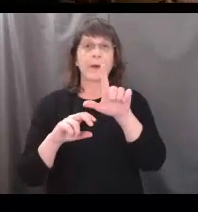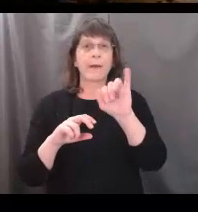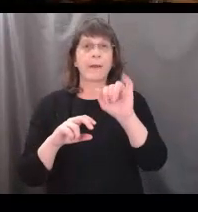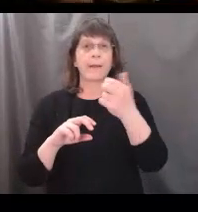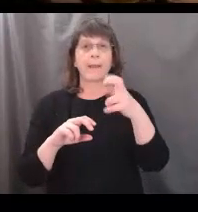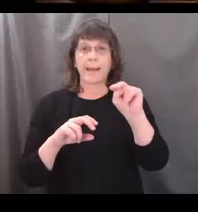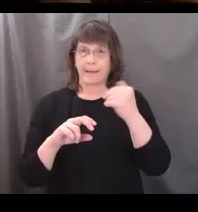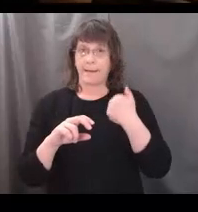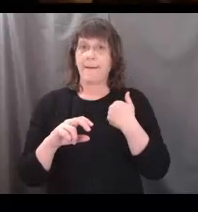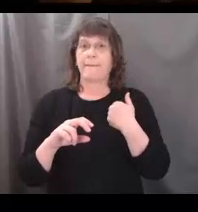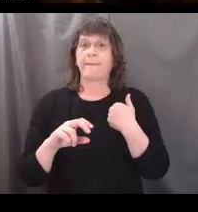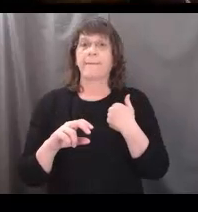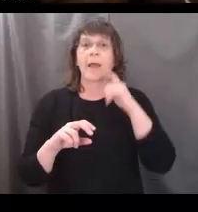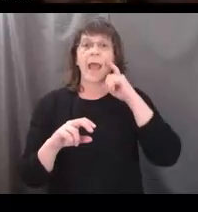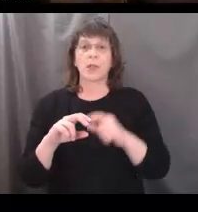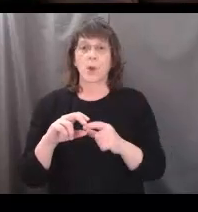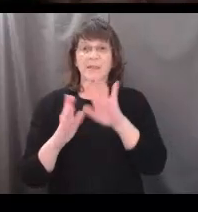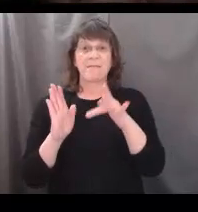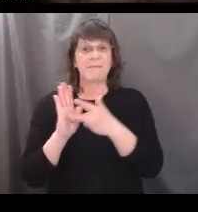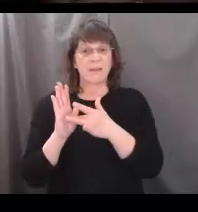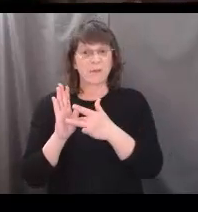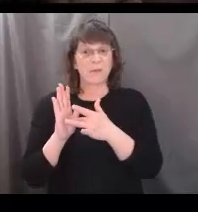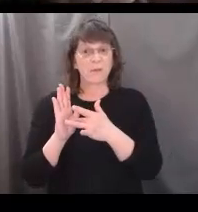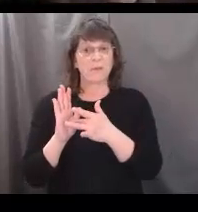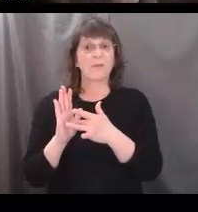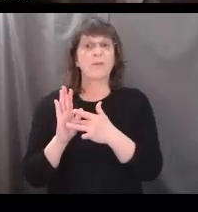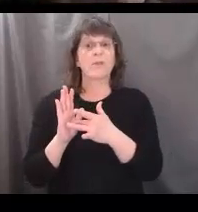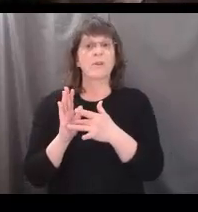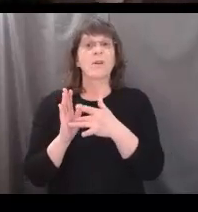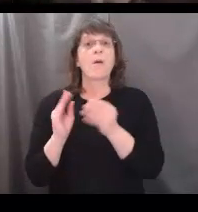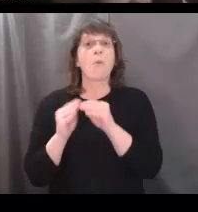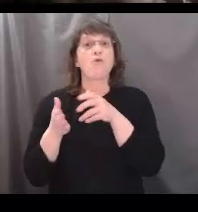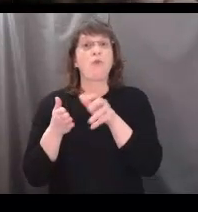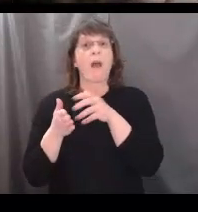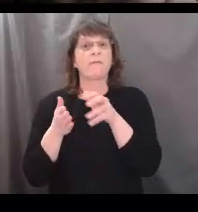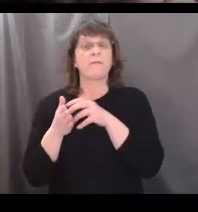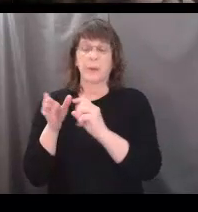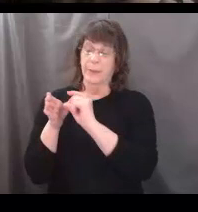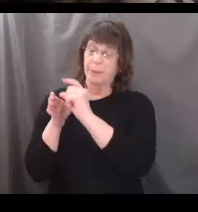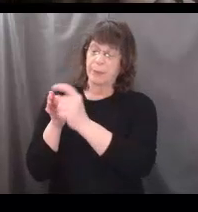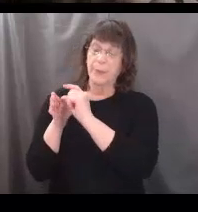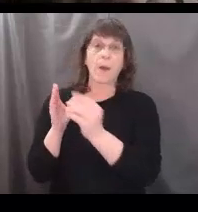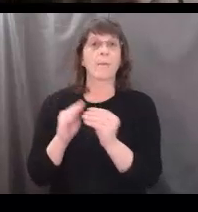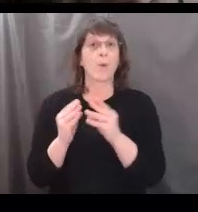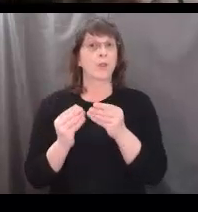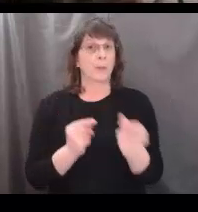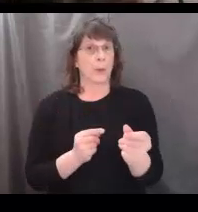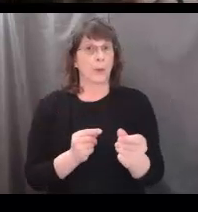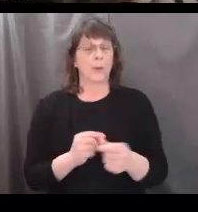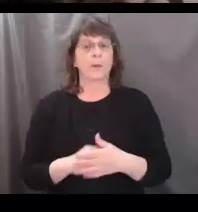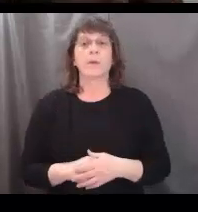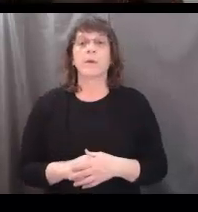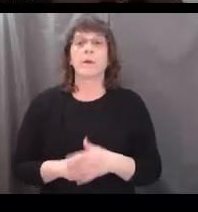I notice that the center is rougher than the outer rings. I